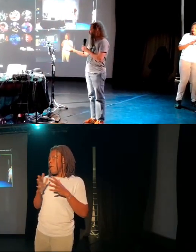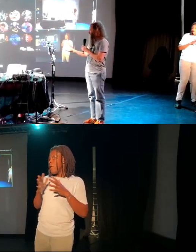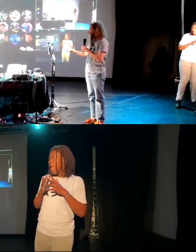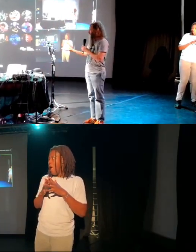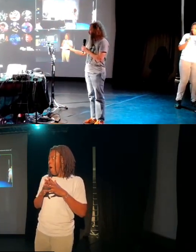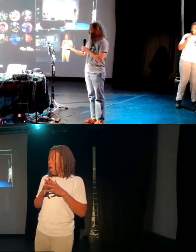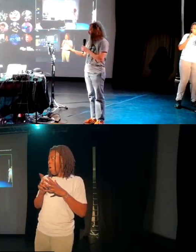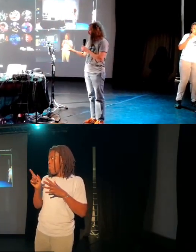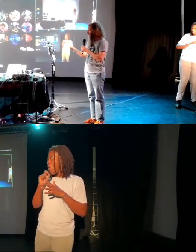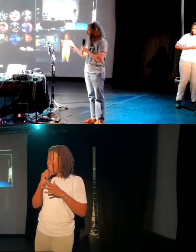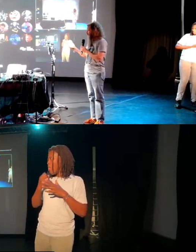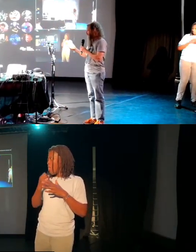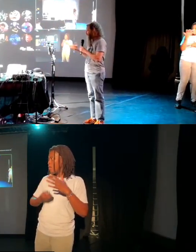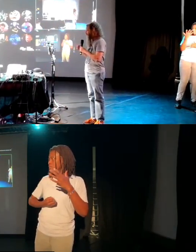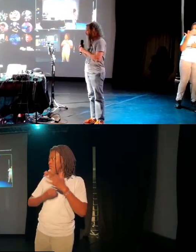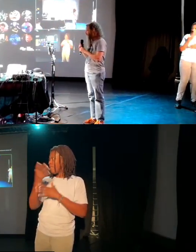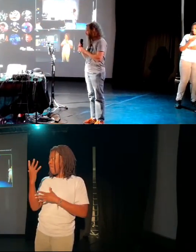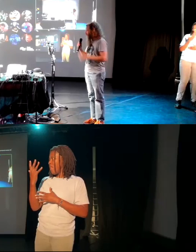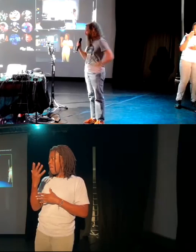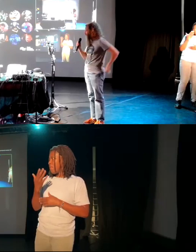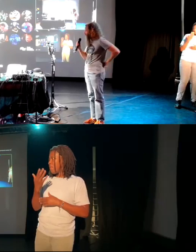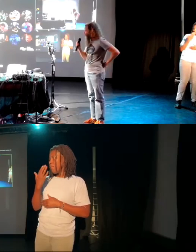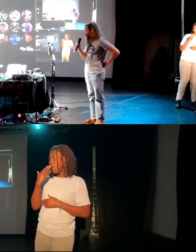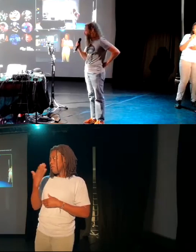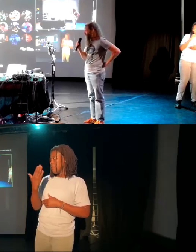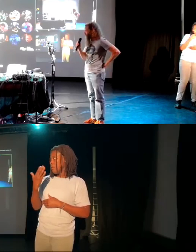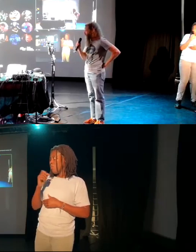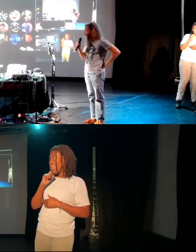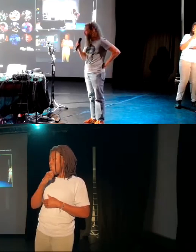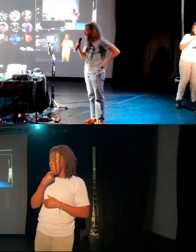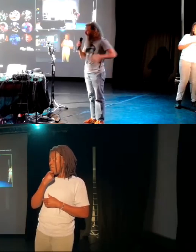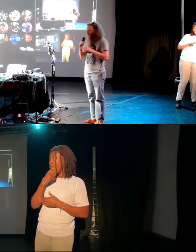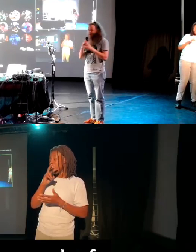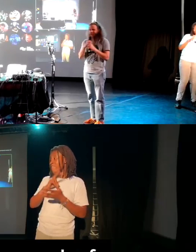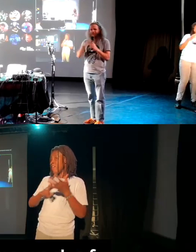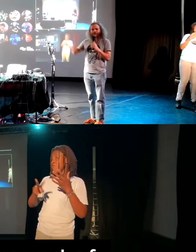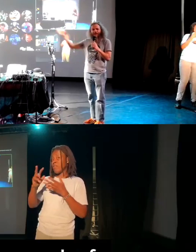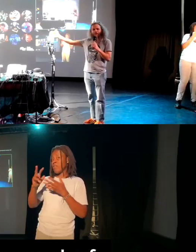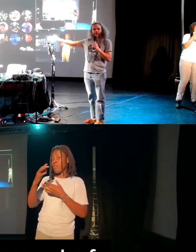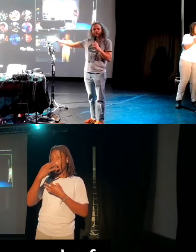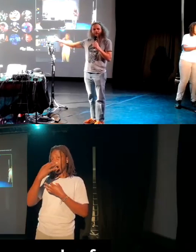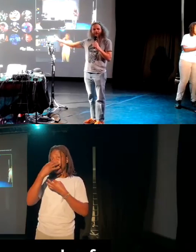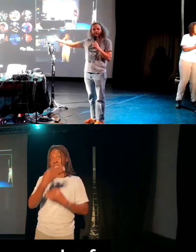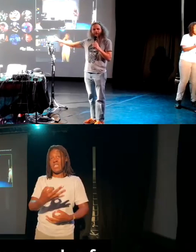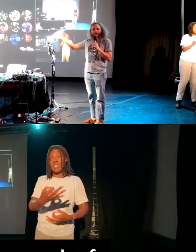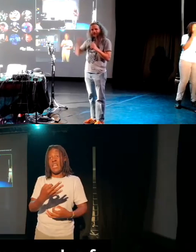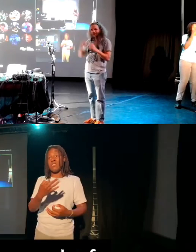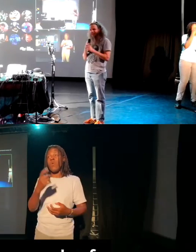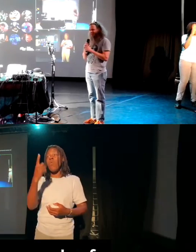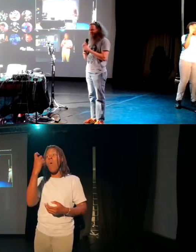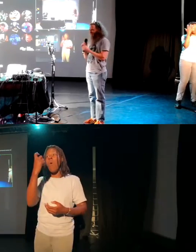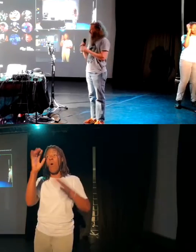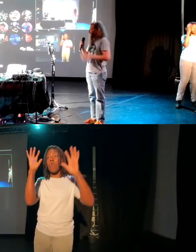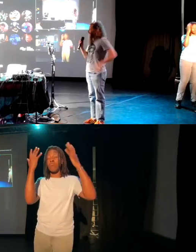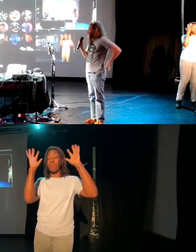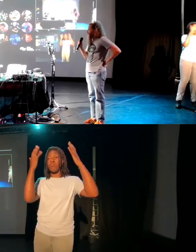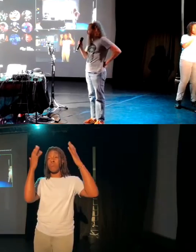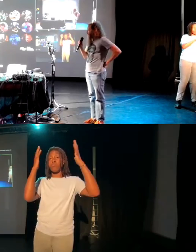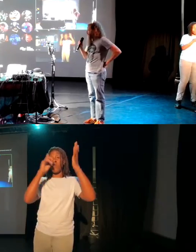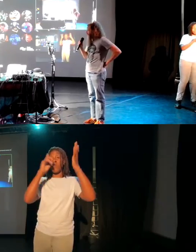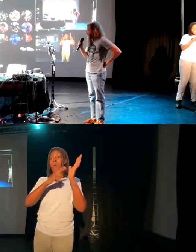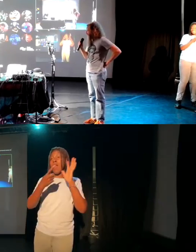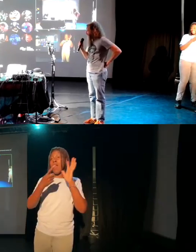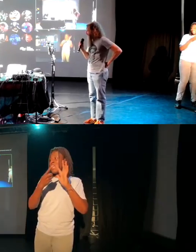amazing things tie together, which sounds like it's going to be a really kind of fascinating performance system. So can we just give Lee one more round of applause? Thank you.